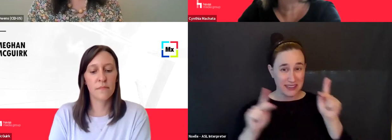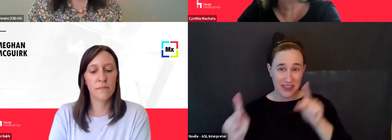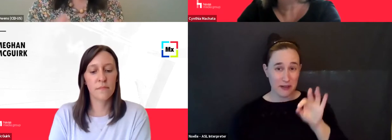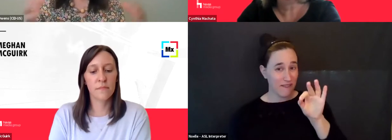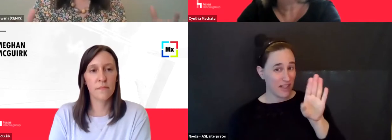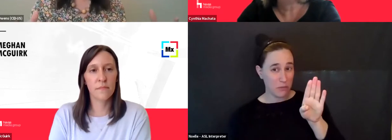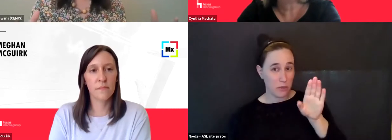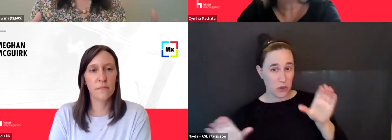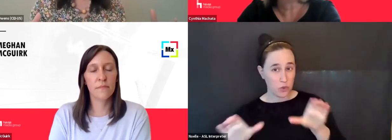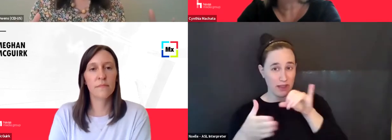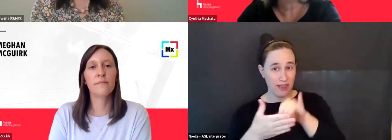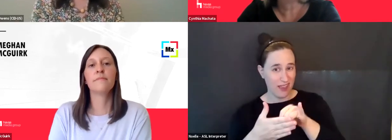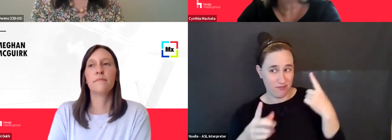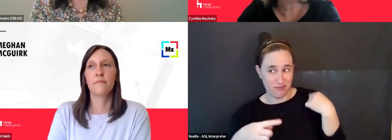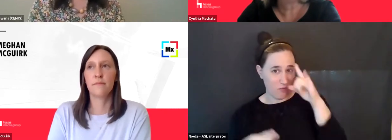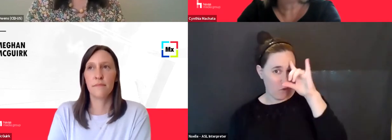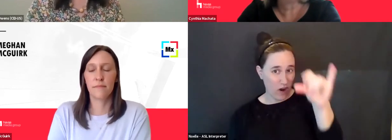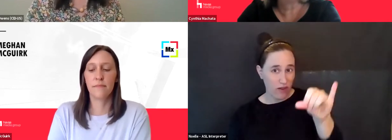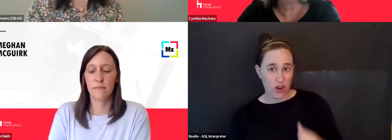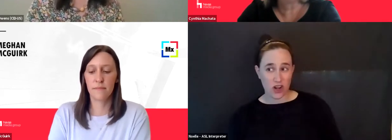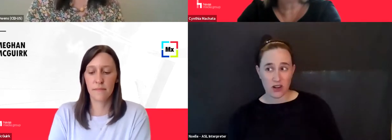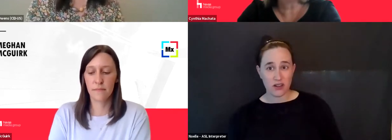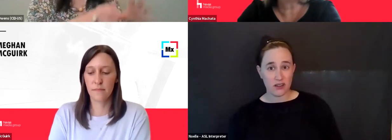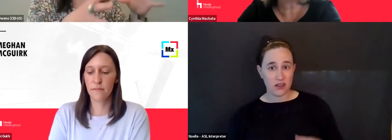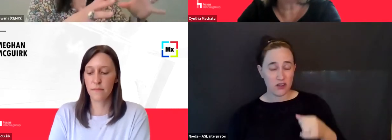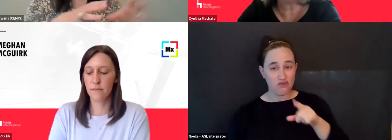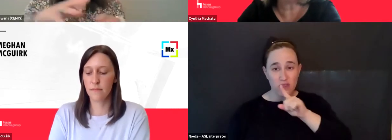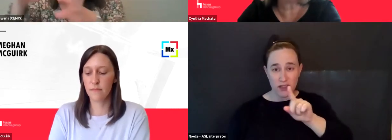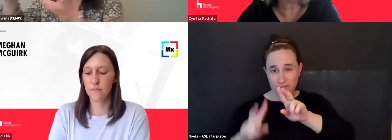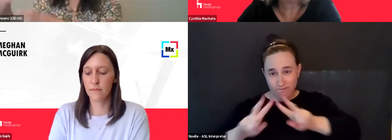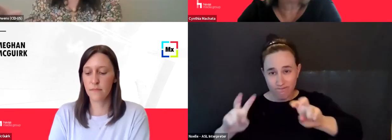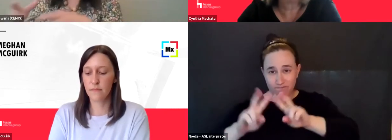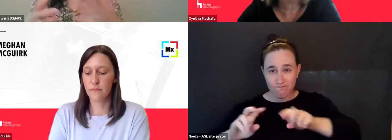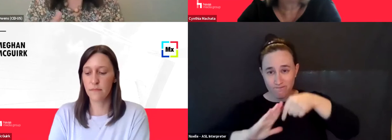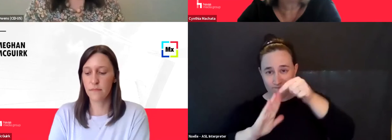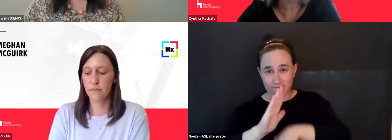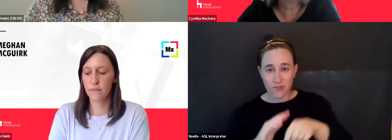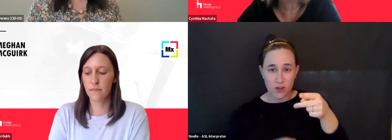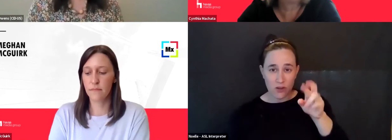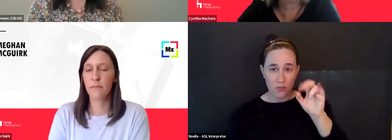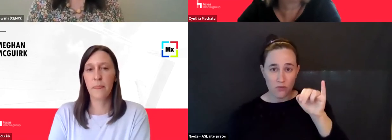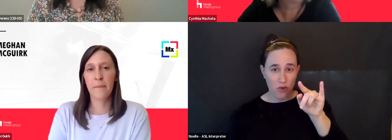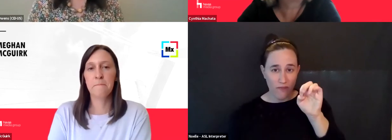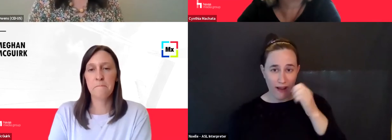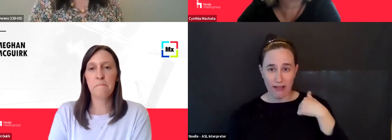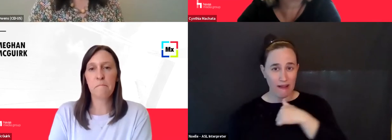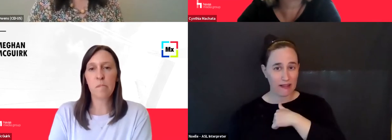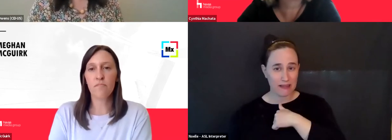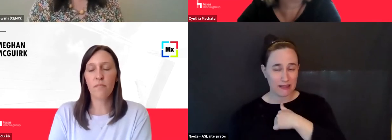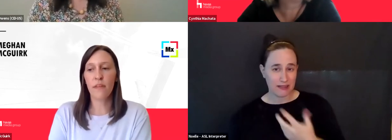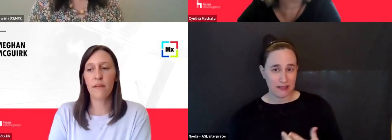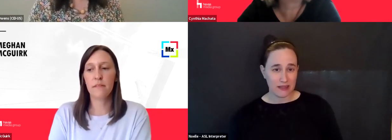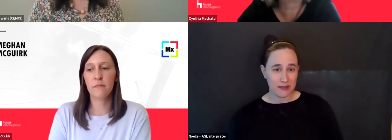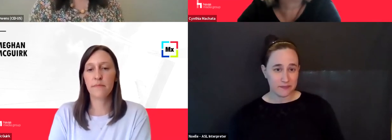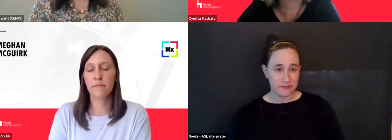They've been profiling us right in ways that, yeah. And I think that that's the way that others do. Right. Yeah. And I think that that